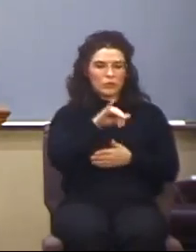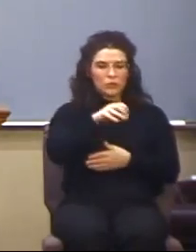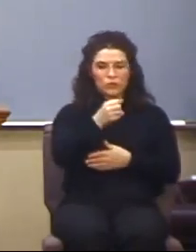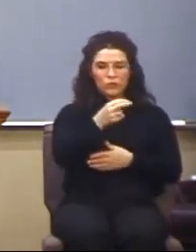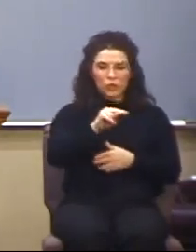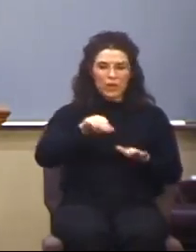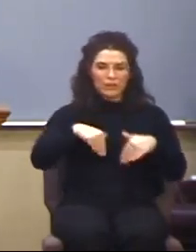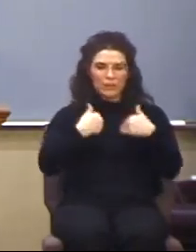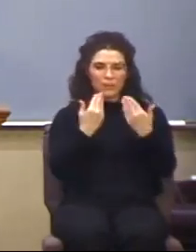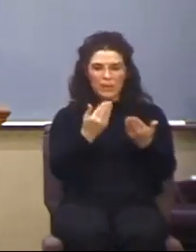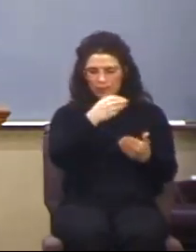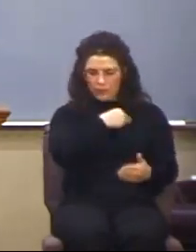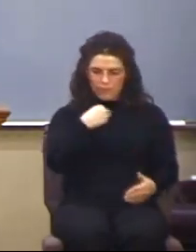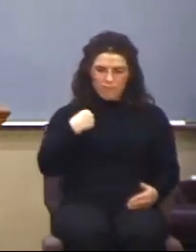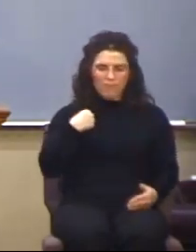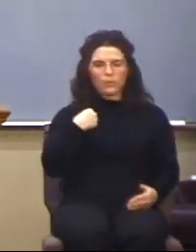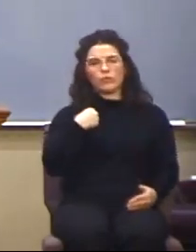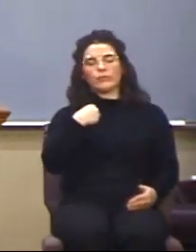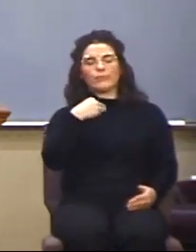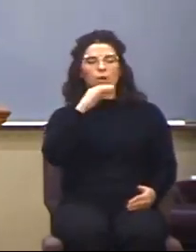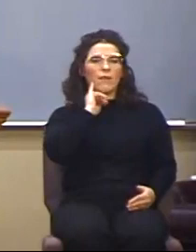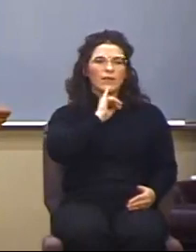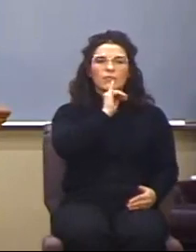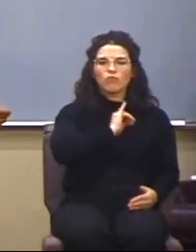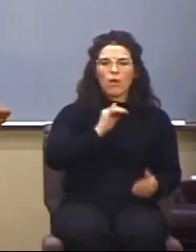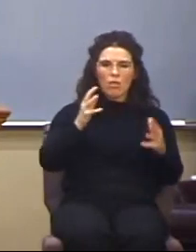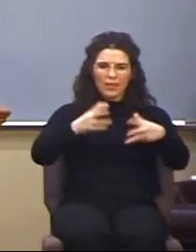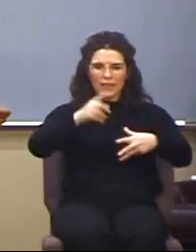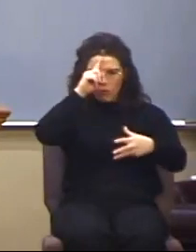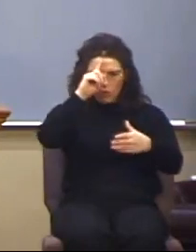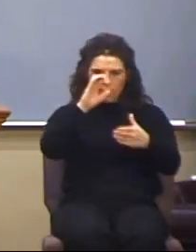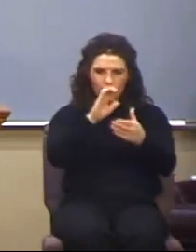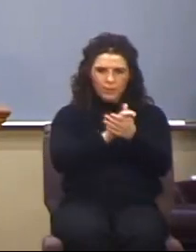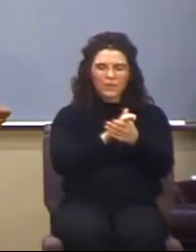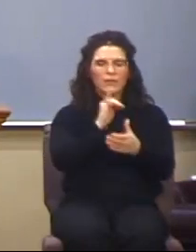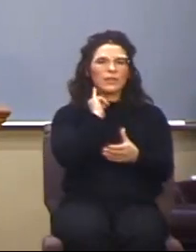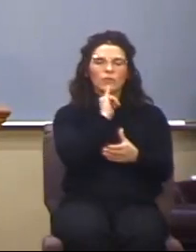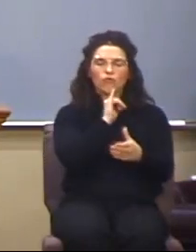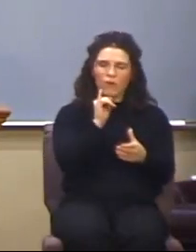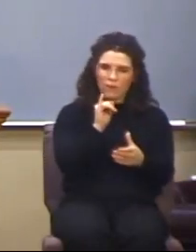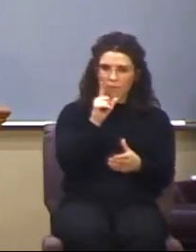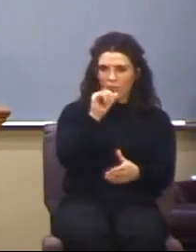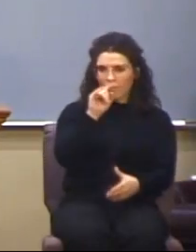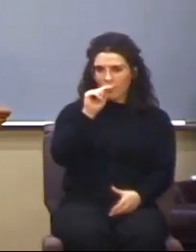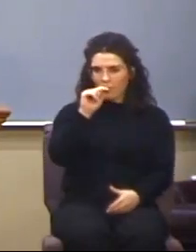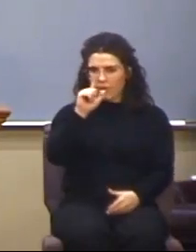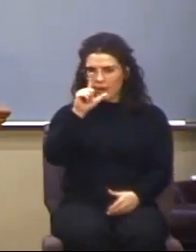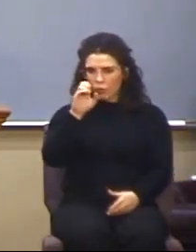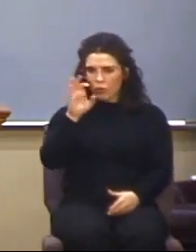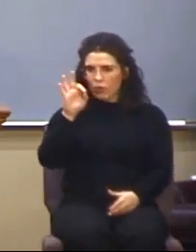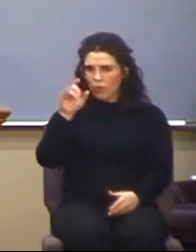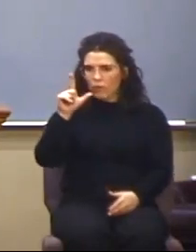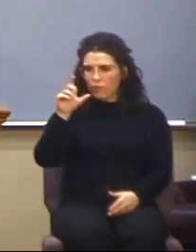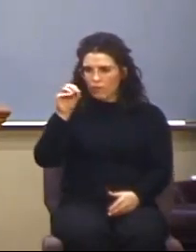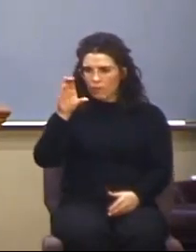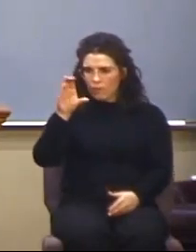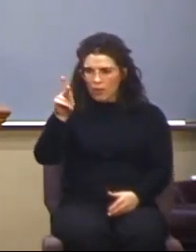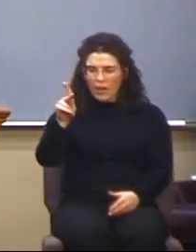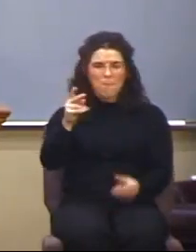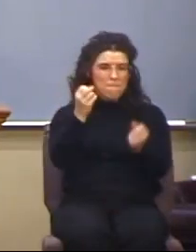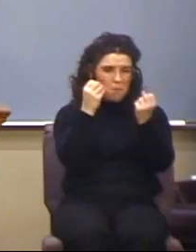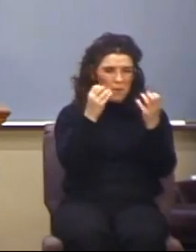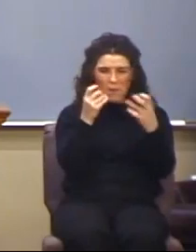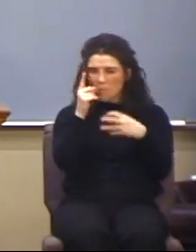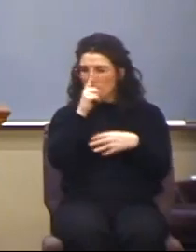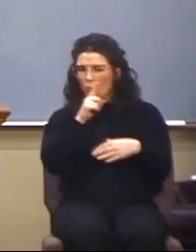flock. Listen, there are going to be a lot of teachers, a lot of prophets out there, false prophets. And they're going to teach